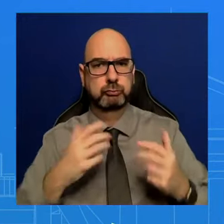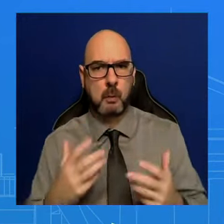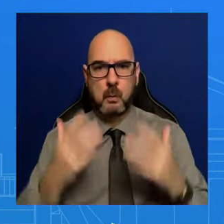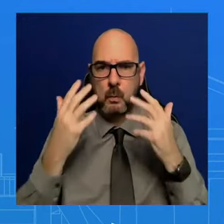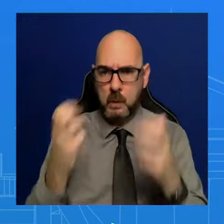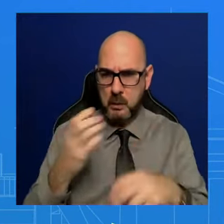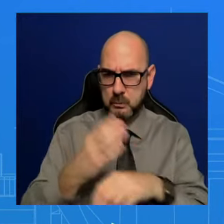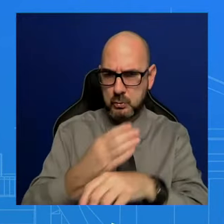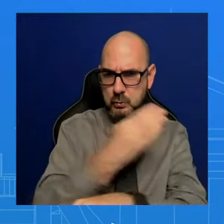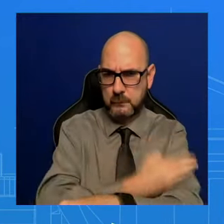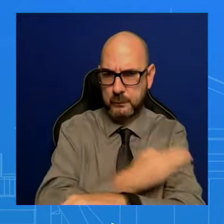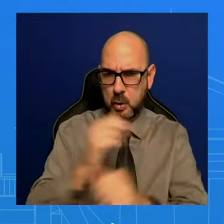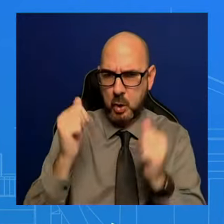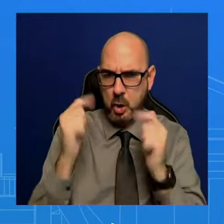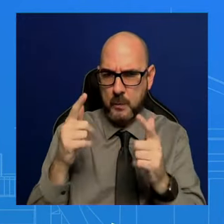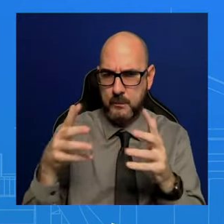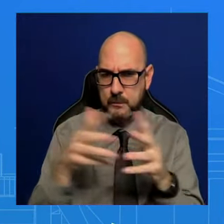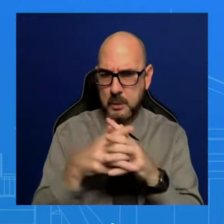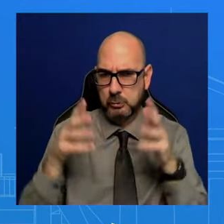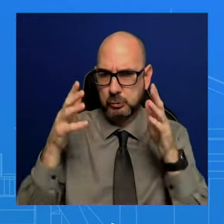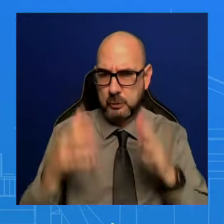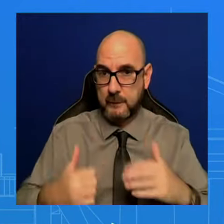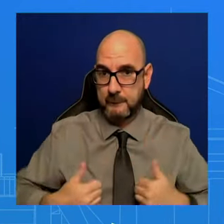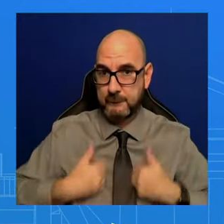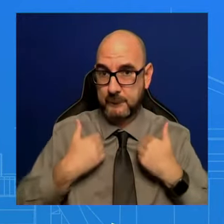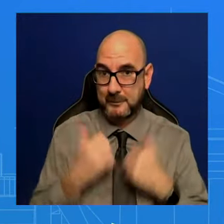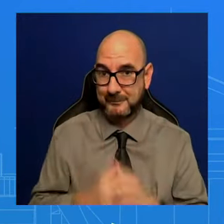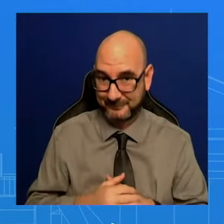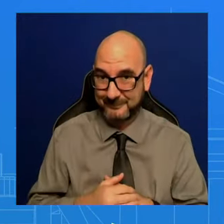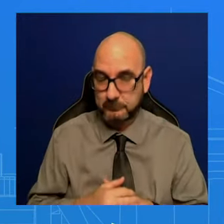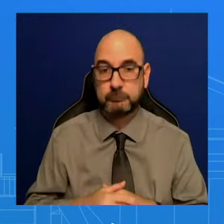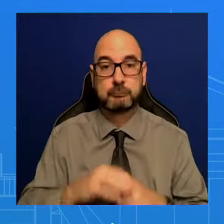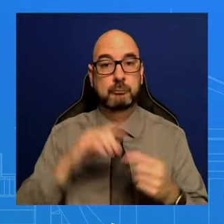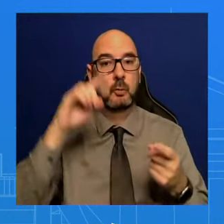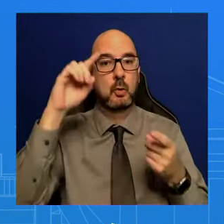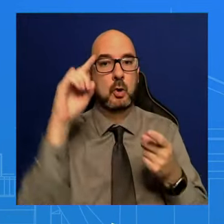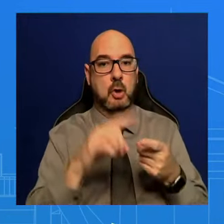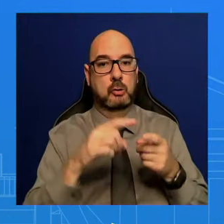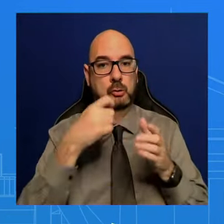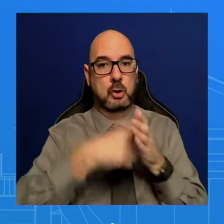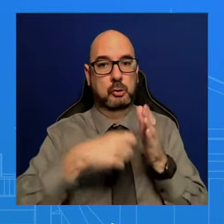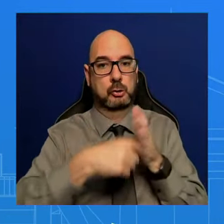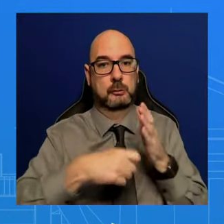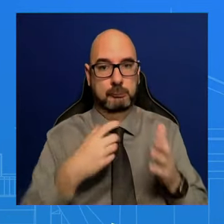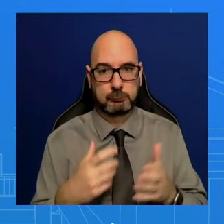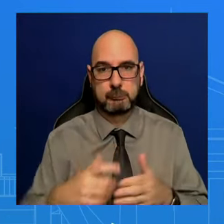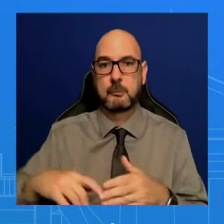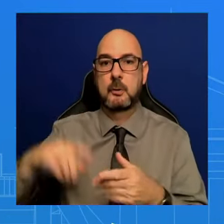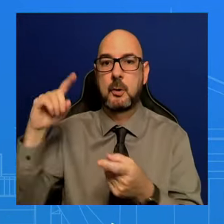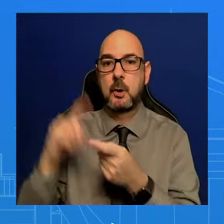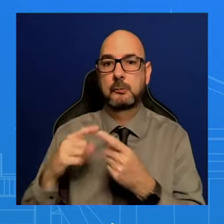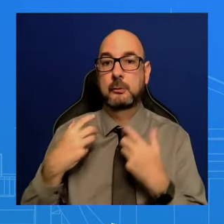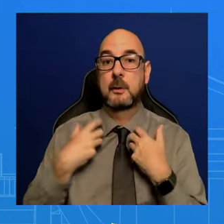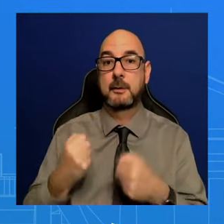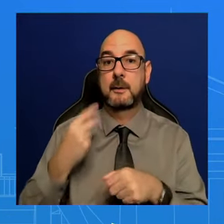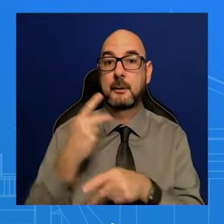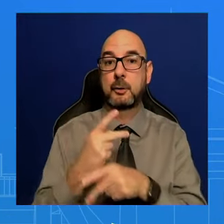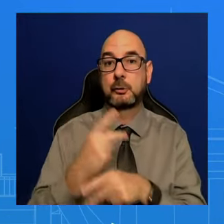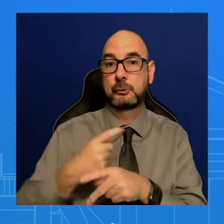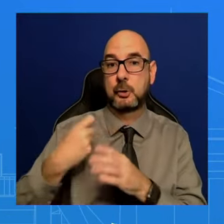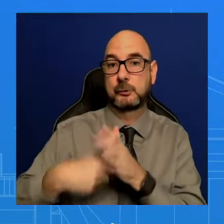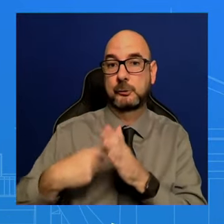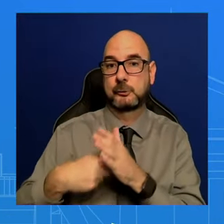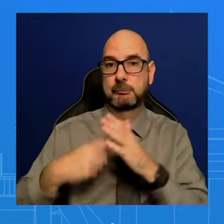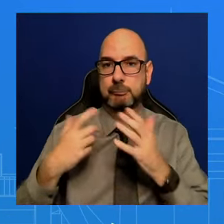lowering costs for Americans and giving people more breathing room, lowering health care premiums and taking on Big Farmer to lower the cost of